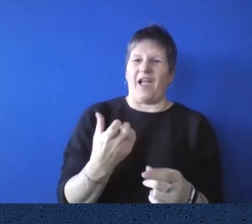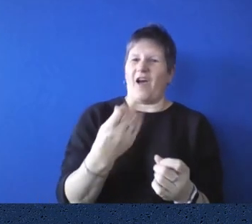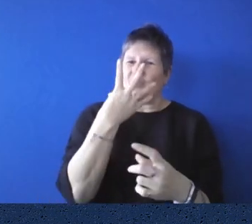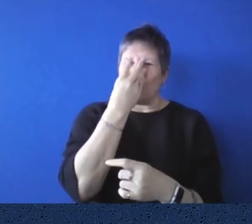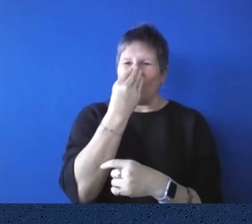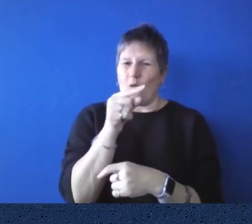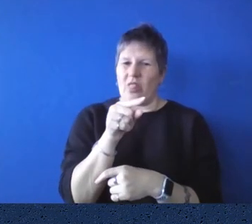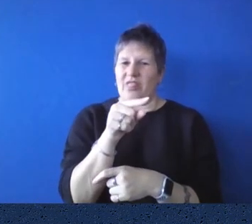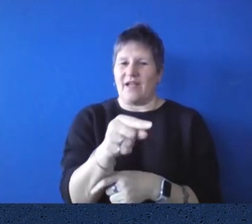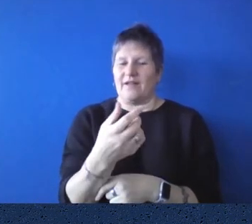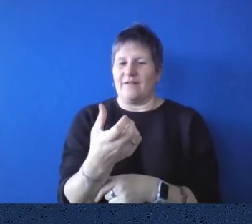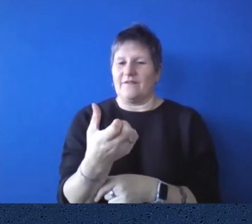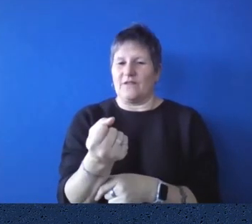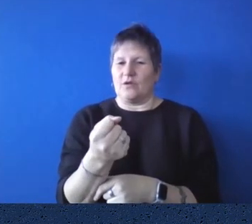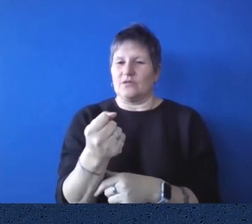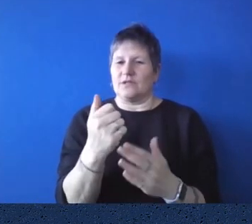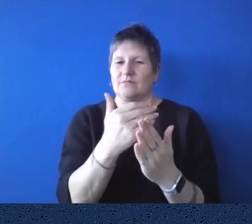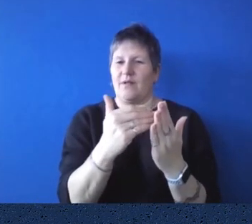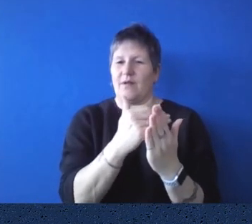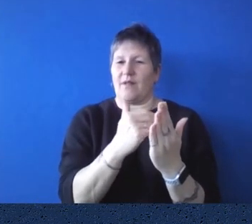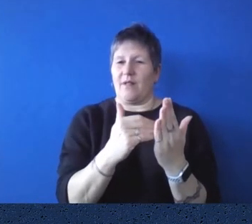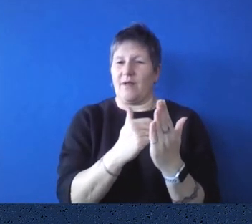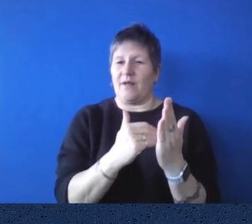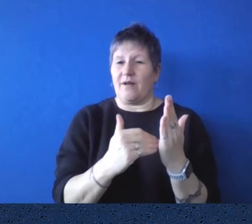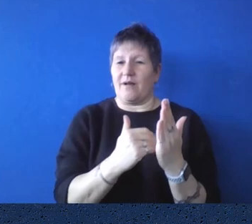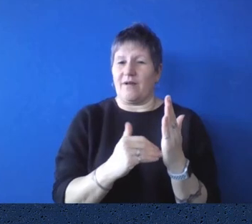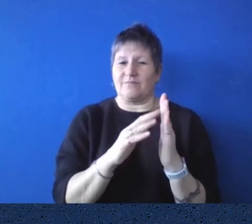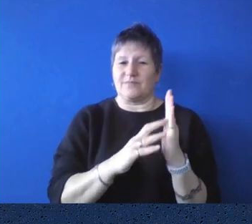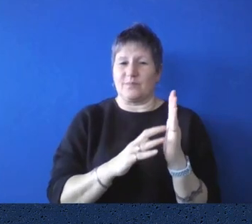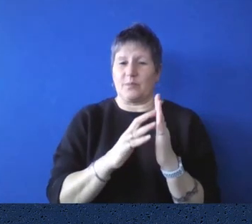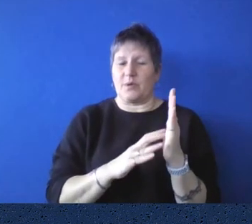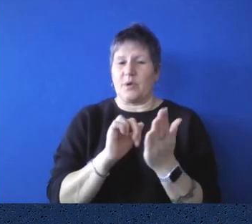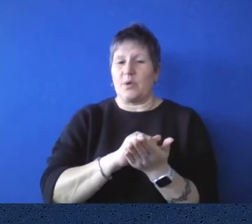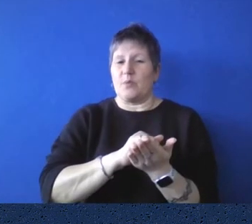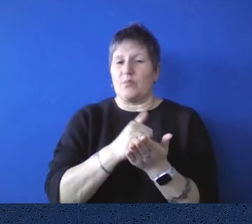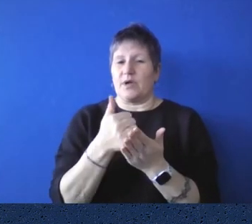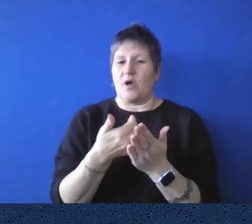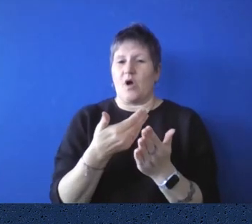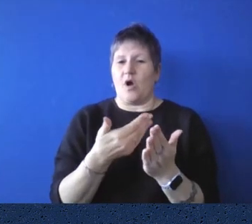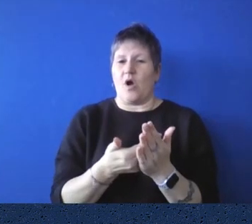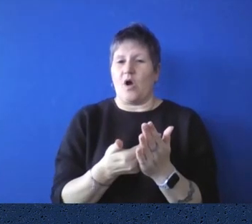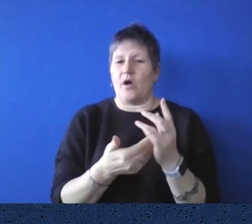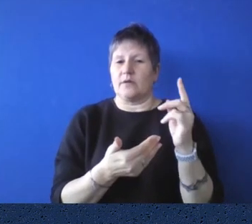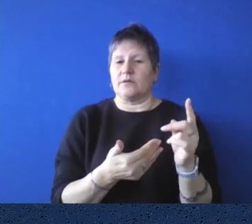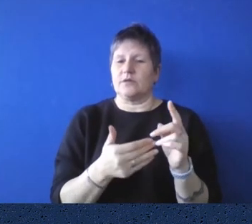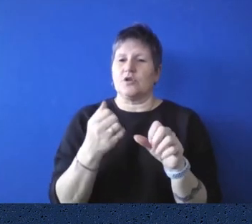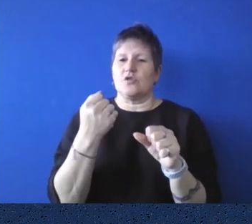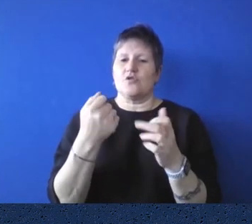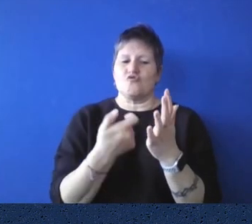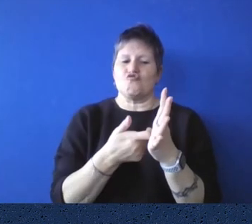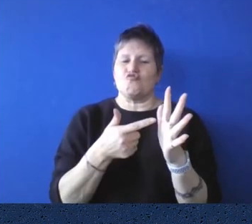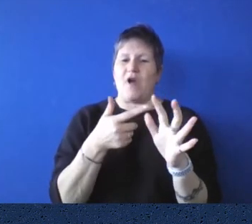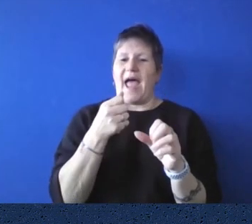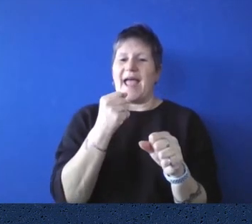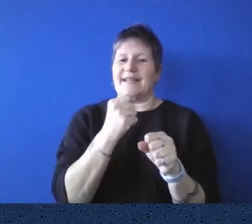It is, it is just sort of the lines of text, but this is, uh, you said that was printed on rag paper. paper. Yes. So the